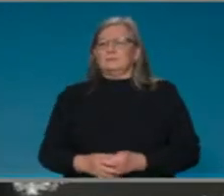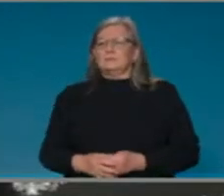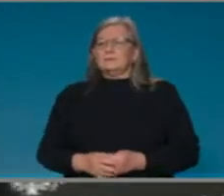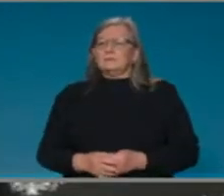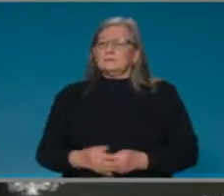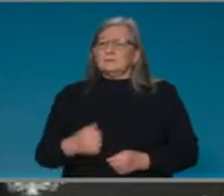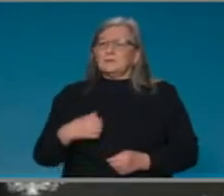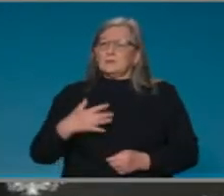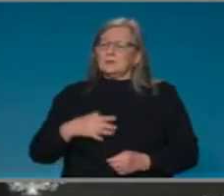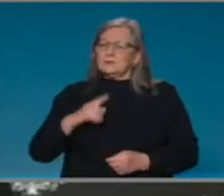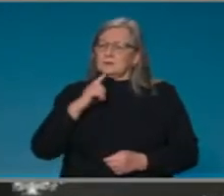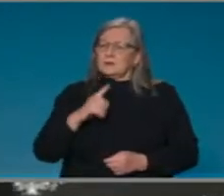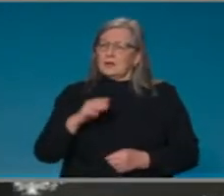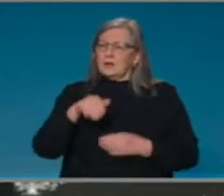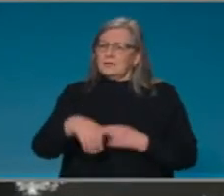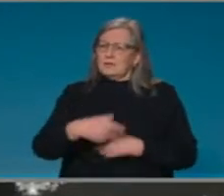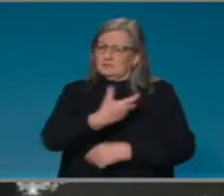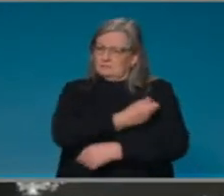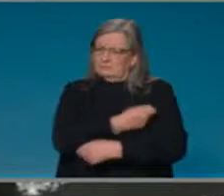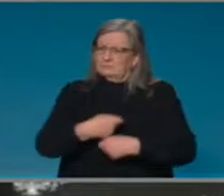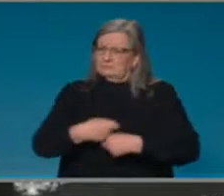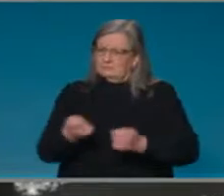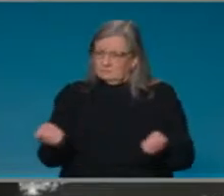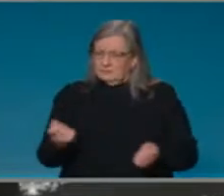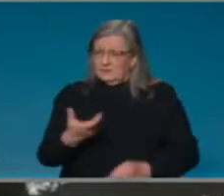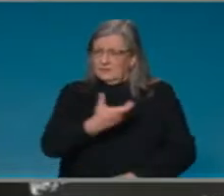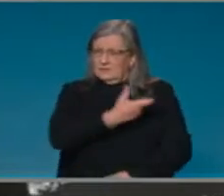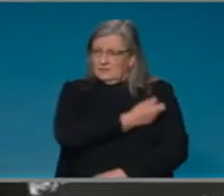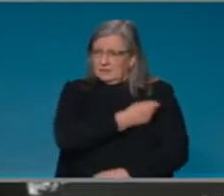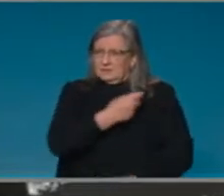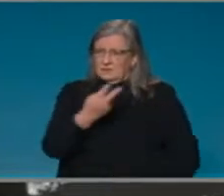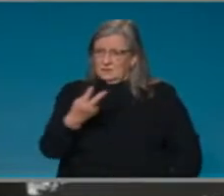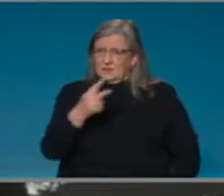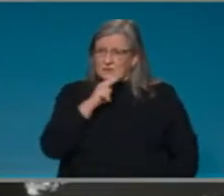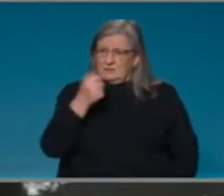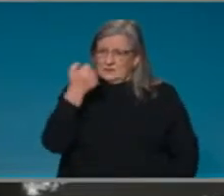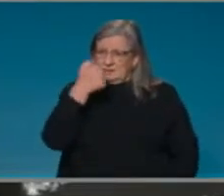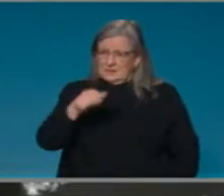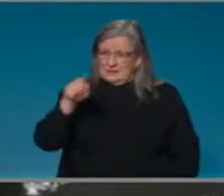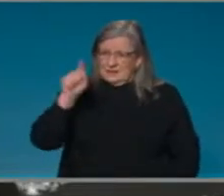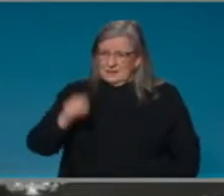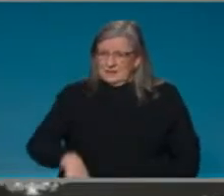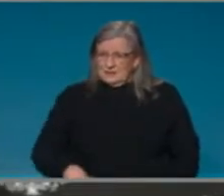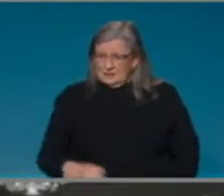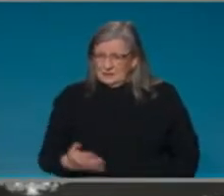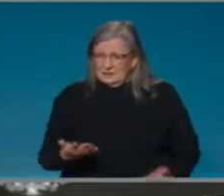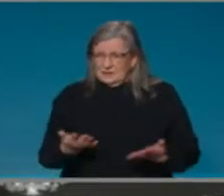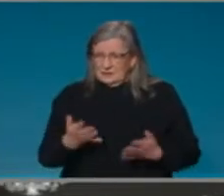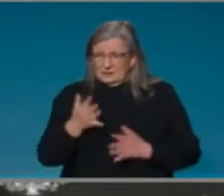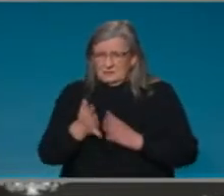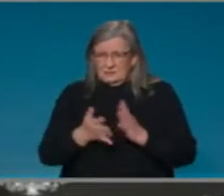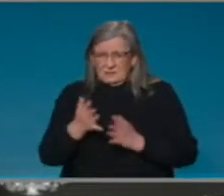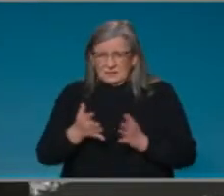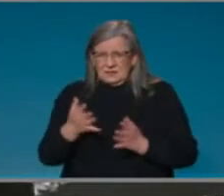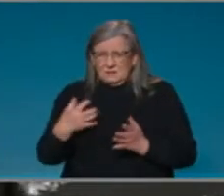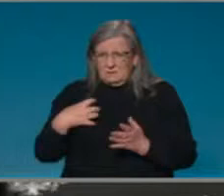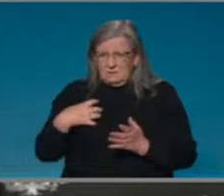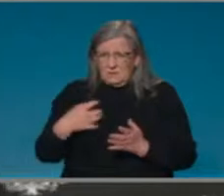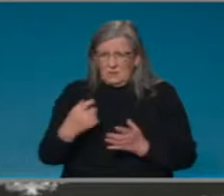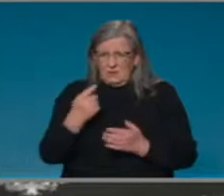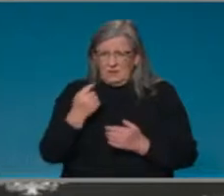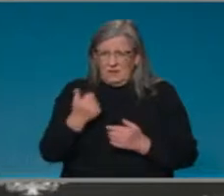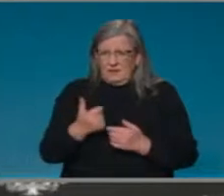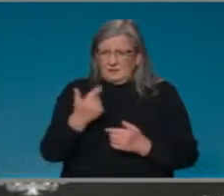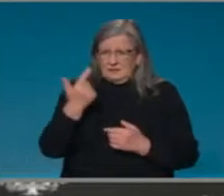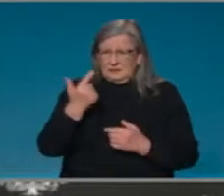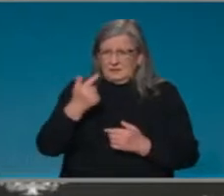,000 vaccinations in the last 24 hours, that's an increase of 17,000 on last Monday. So in